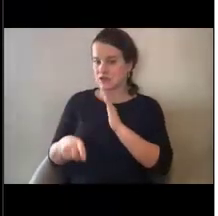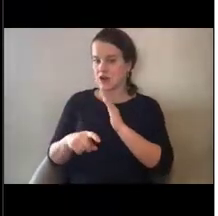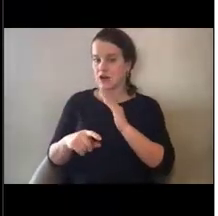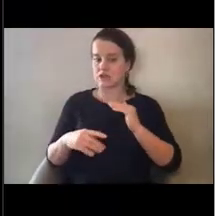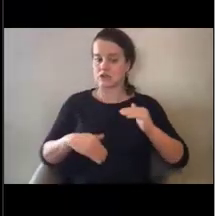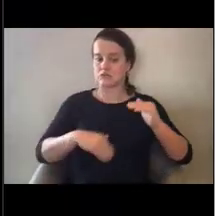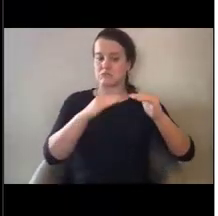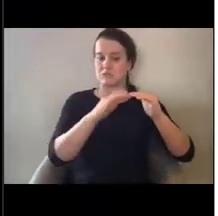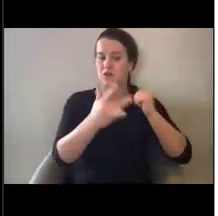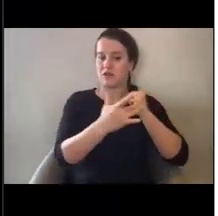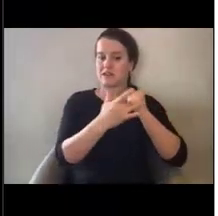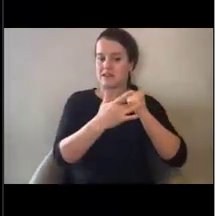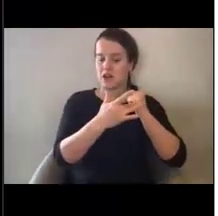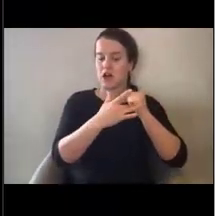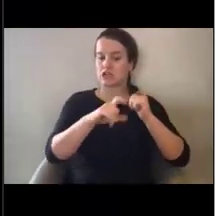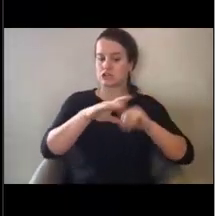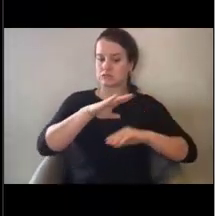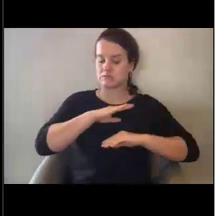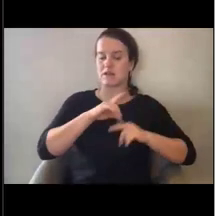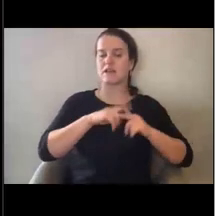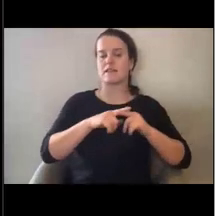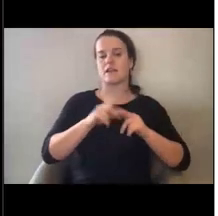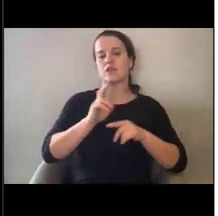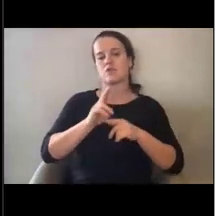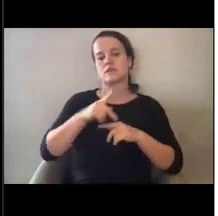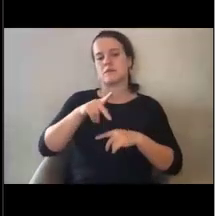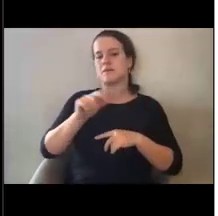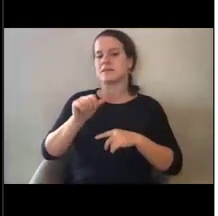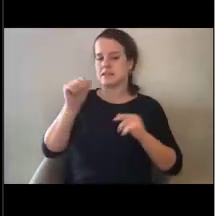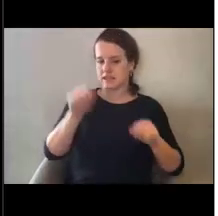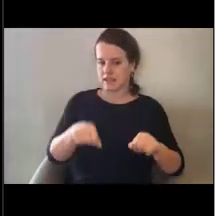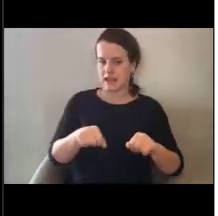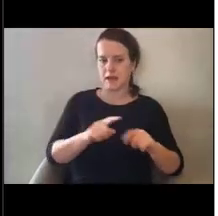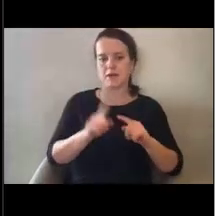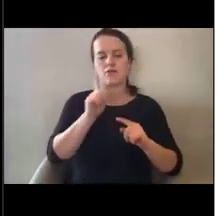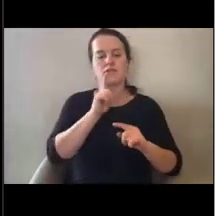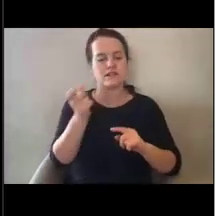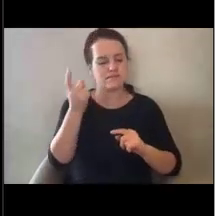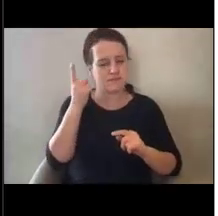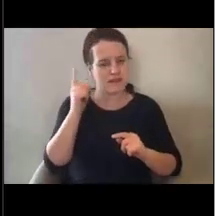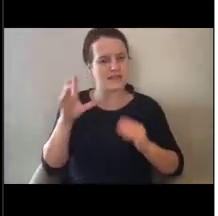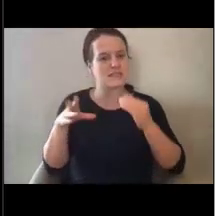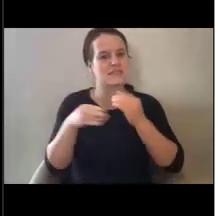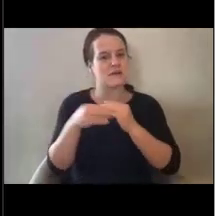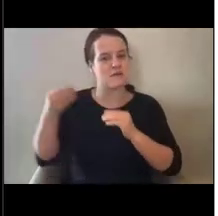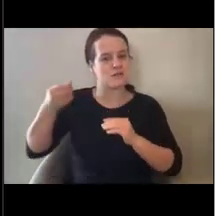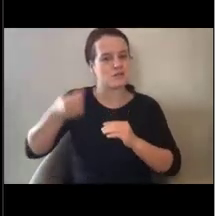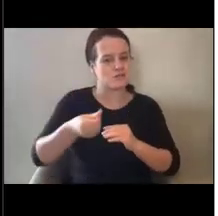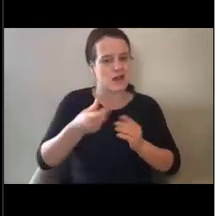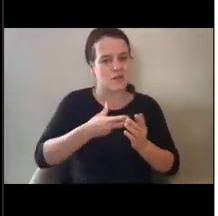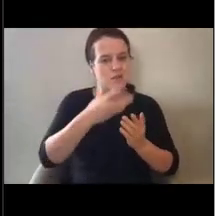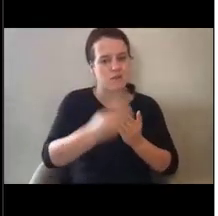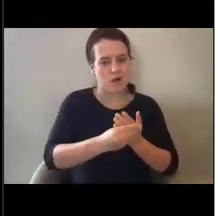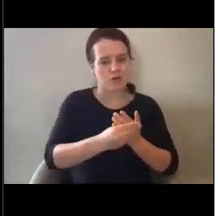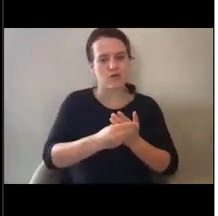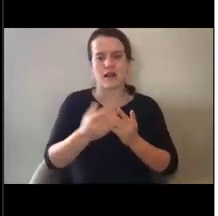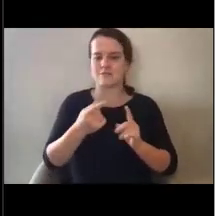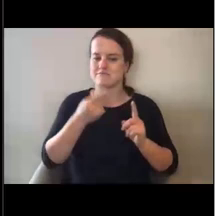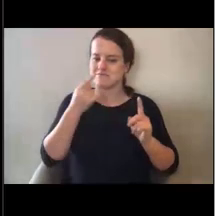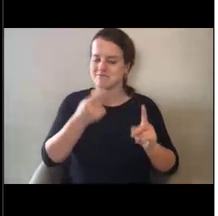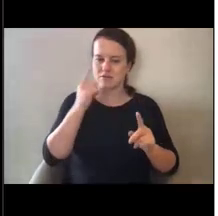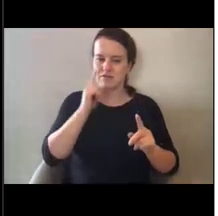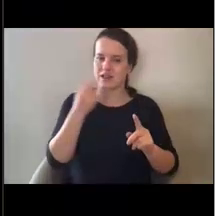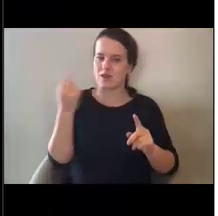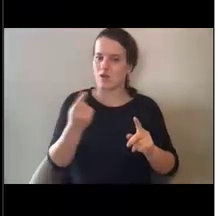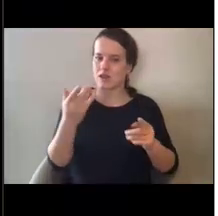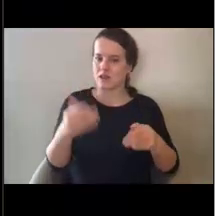needs would be eligible under public assistance. But again, that's really, you know, as a supplemental grant program that's intended to, um, only provide